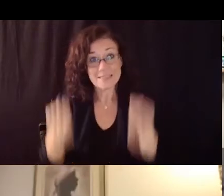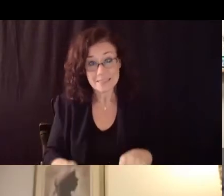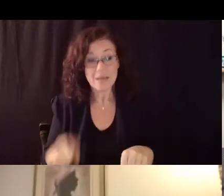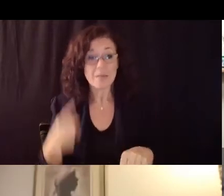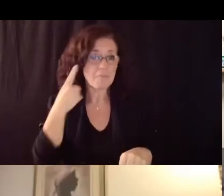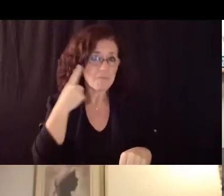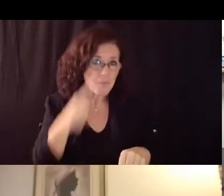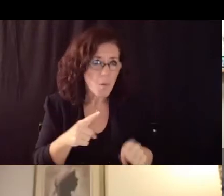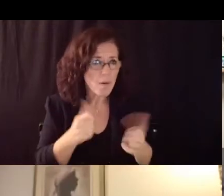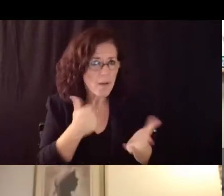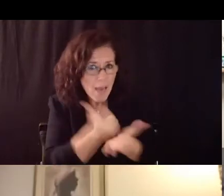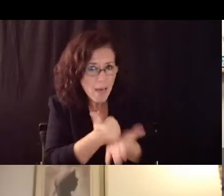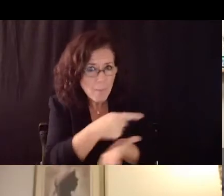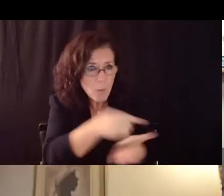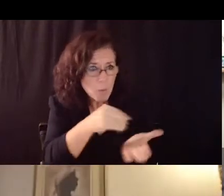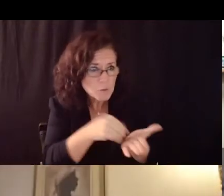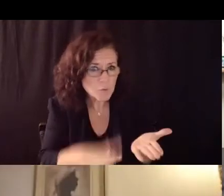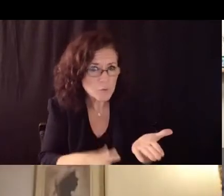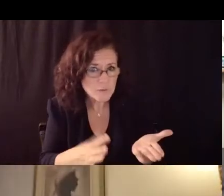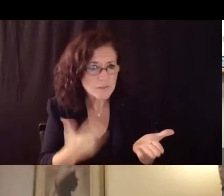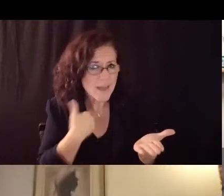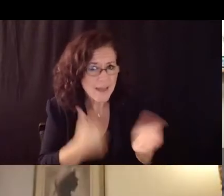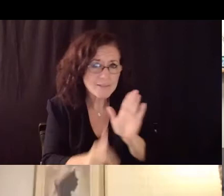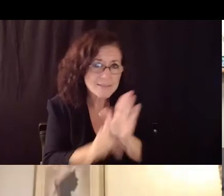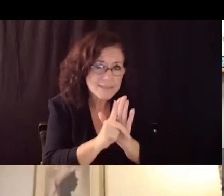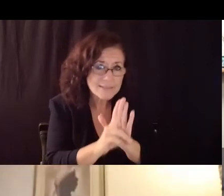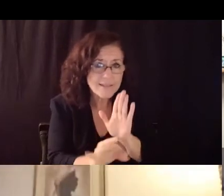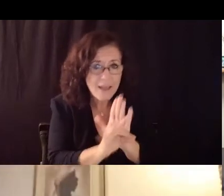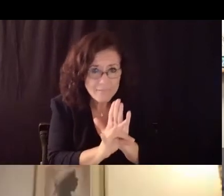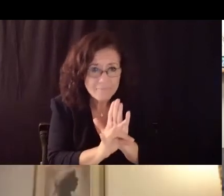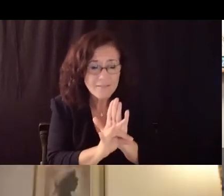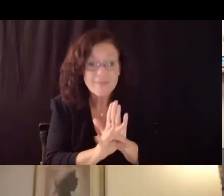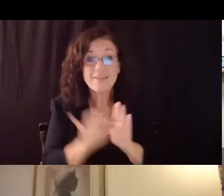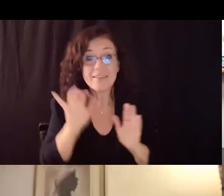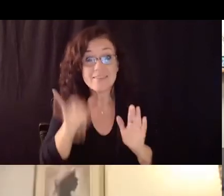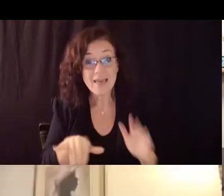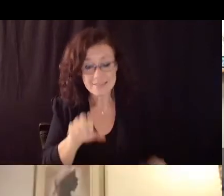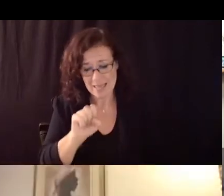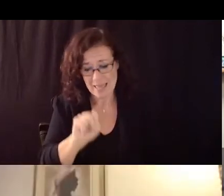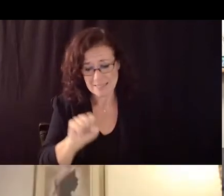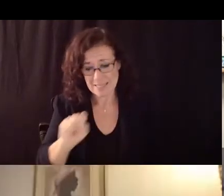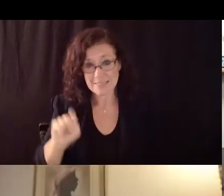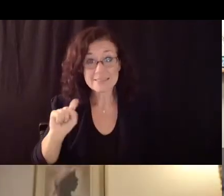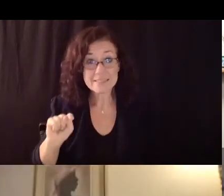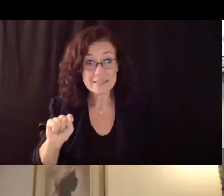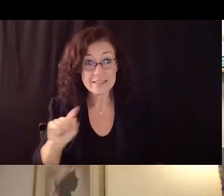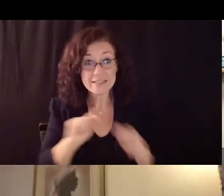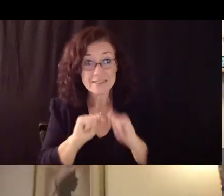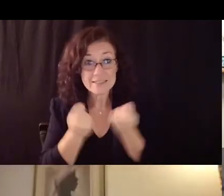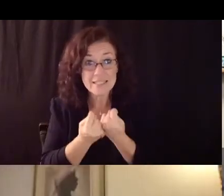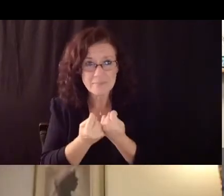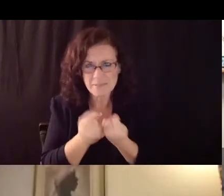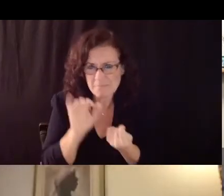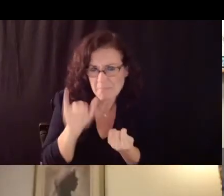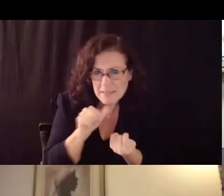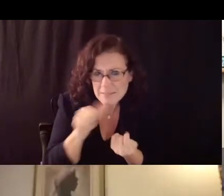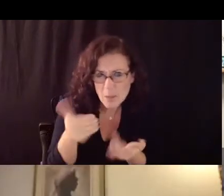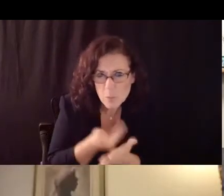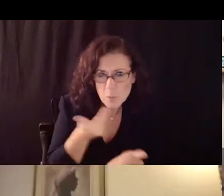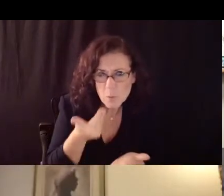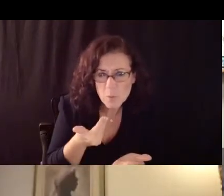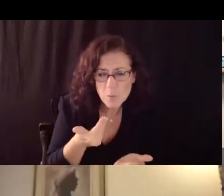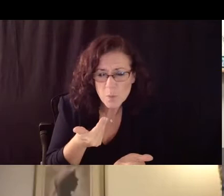who are getting d's and f's as a whole as our sst teams that's not new right so is there a different approach